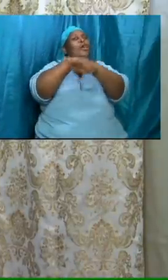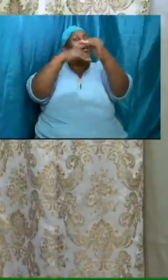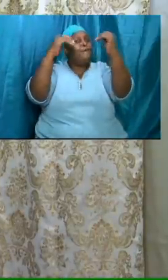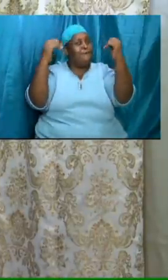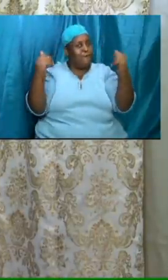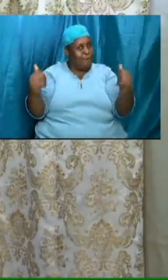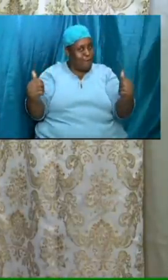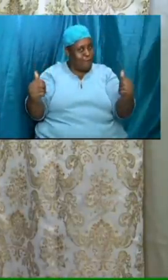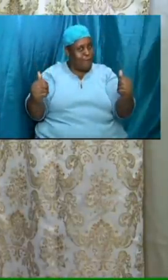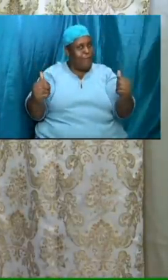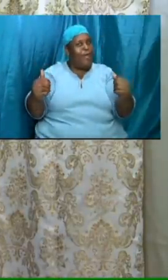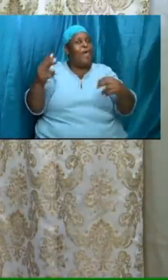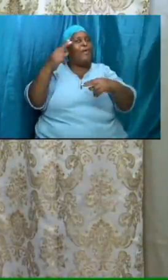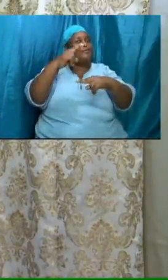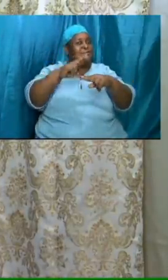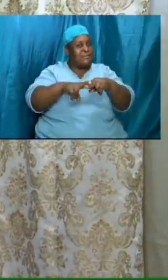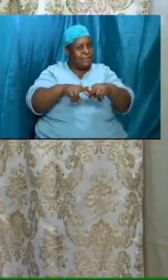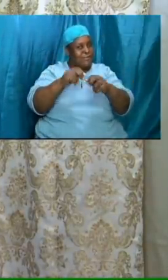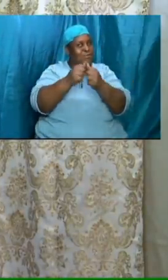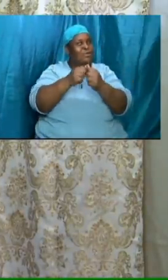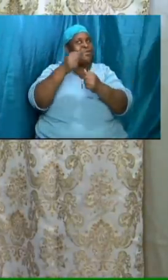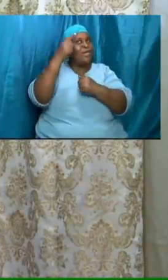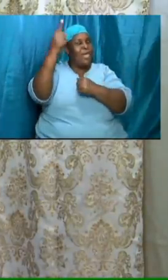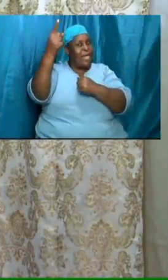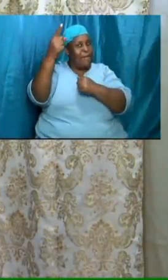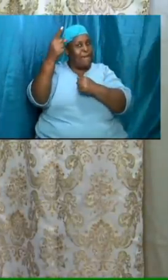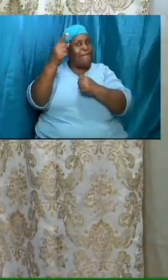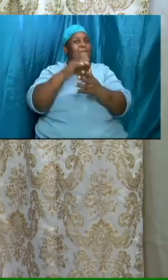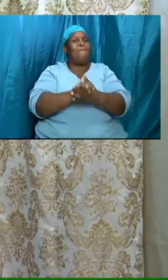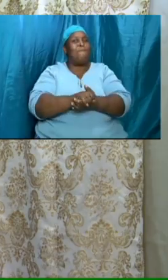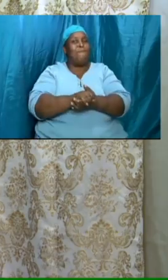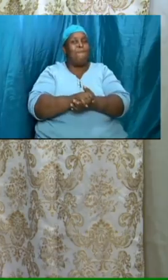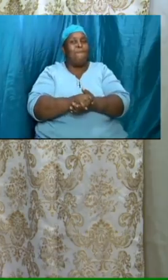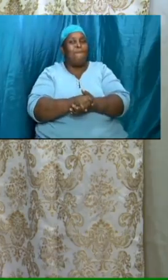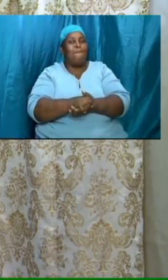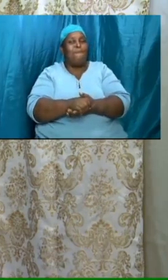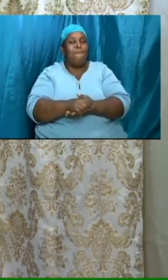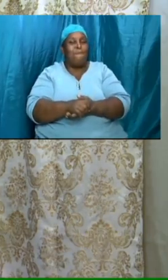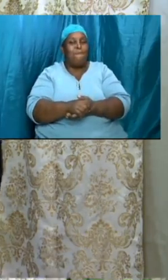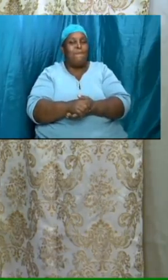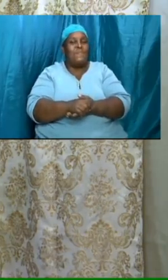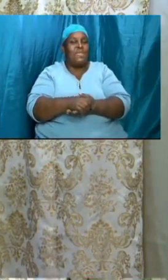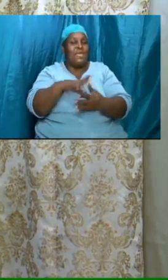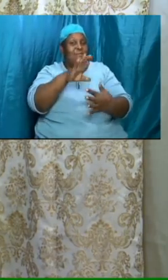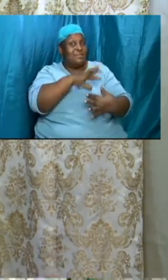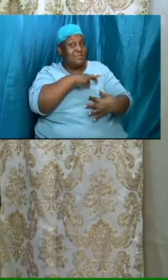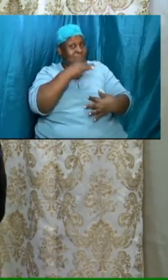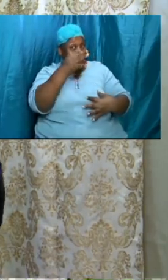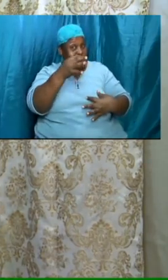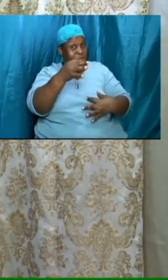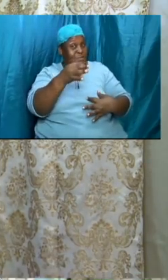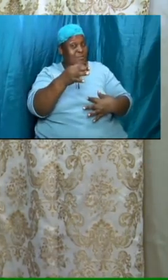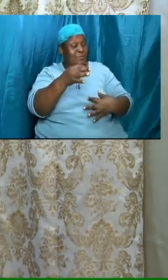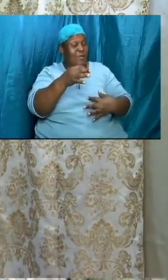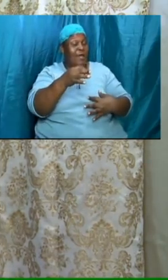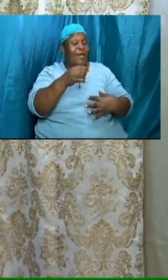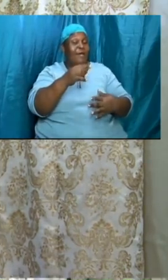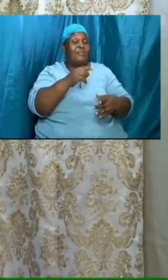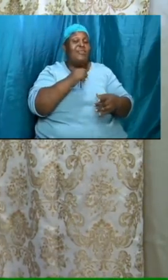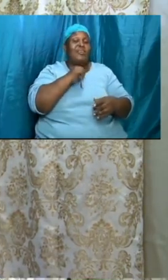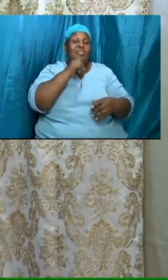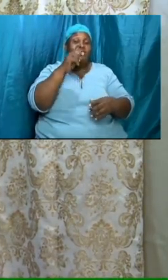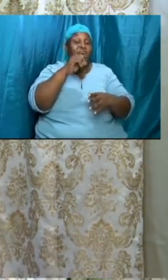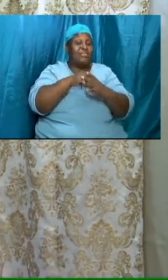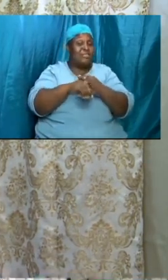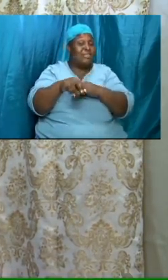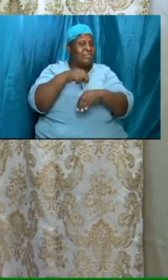presence of that place that he has gone to prepare for us it is spiritual to the extent that it is not in